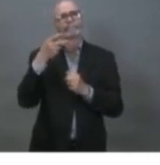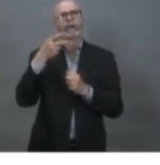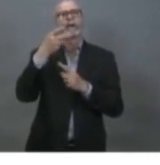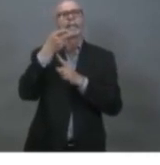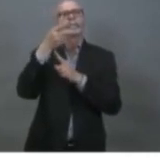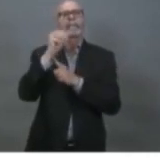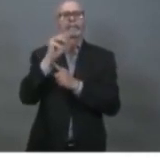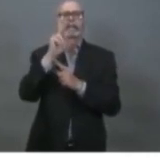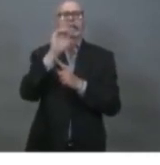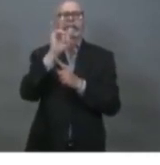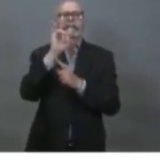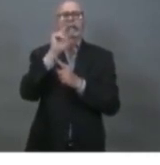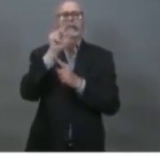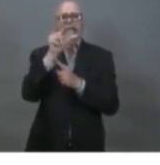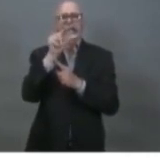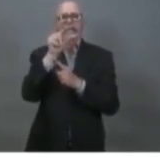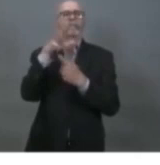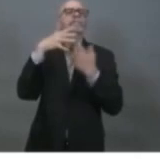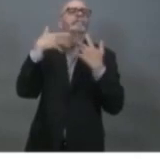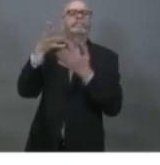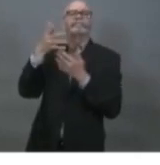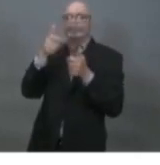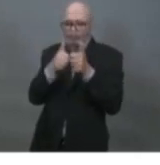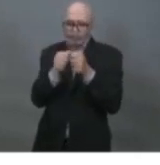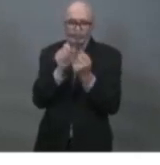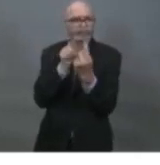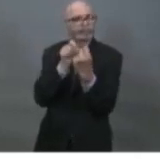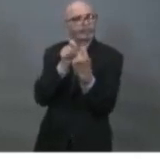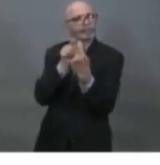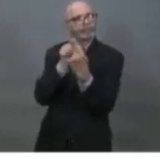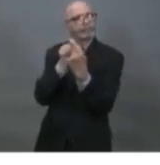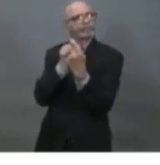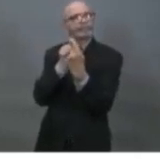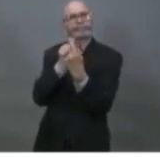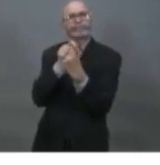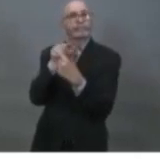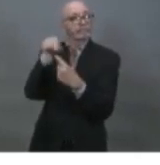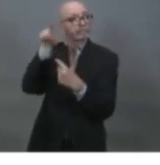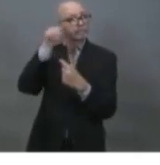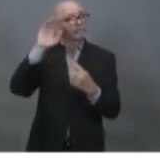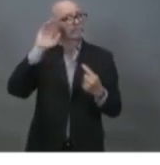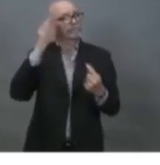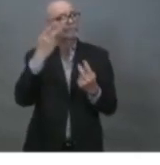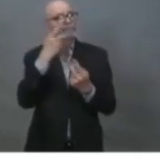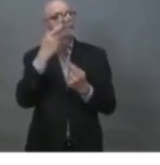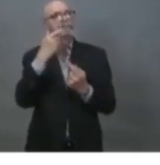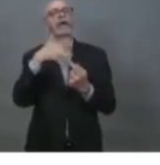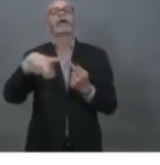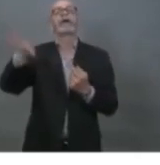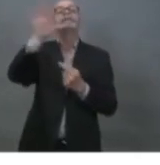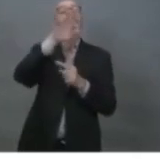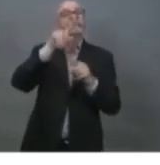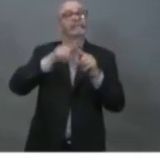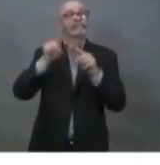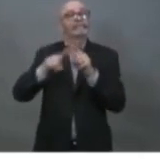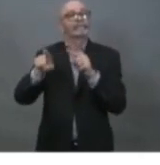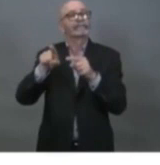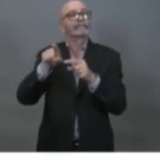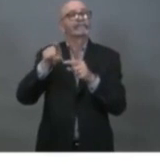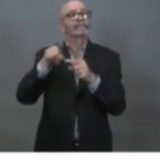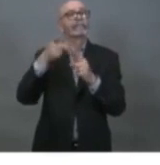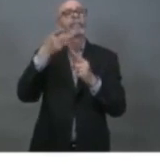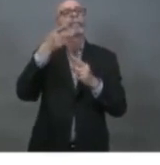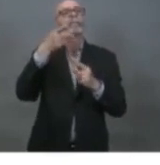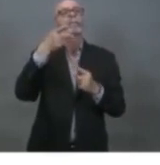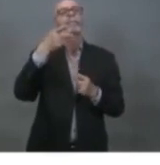we're going to have a get together with our arranged call with our other Atlantic Premiers, specifically about the fishing industry.